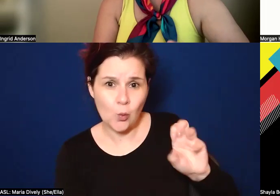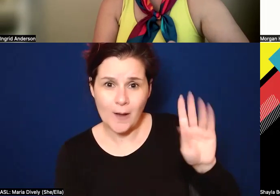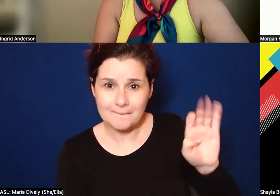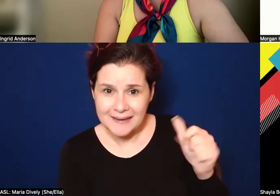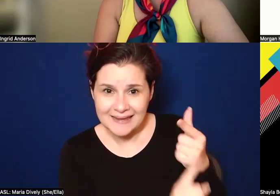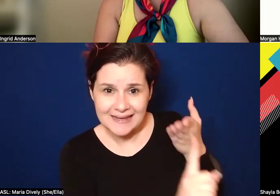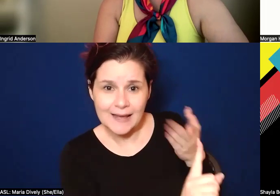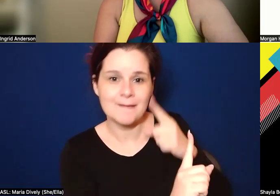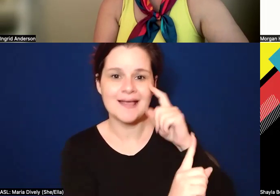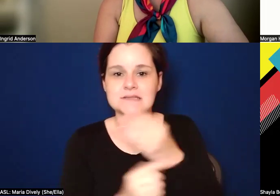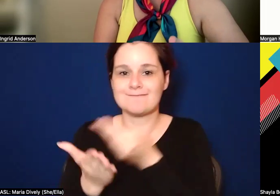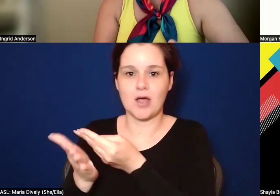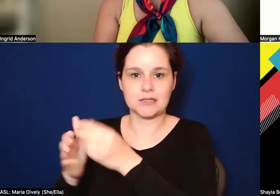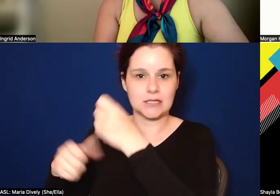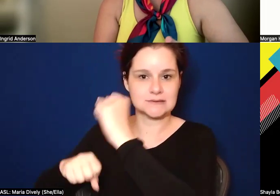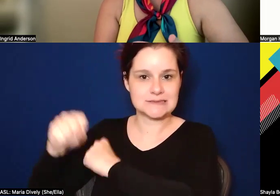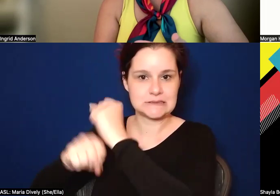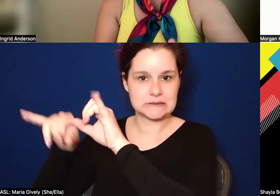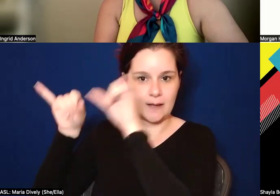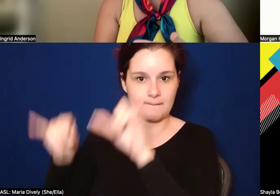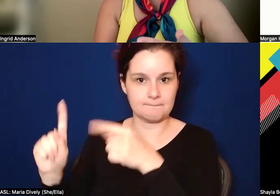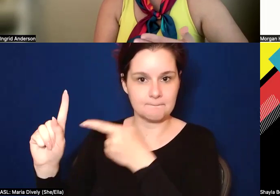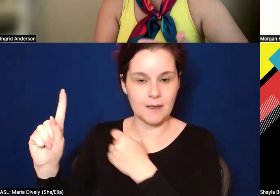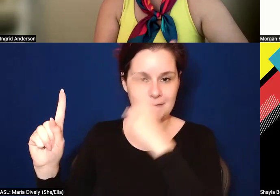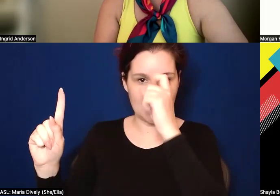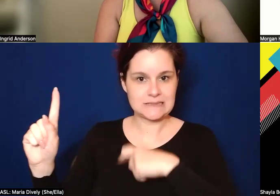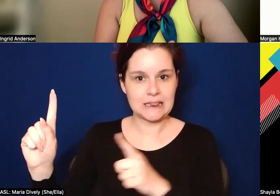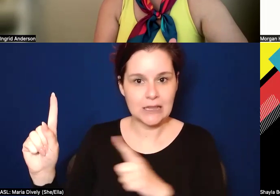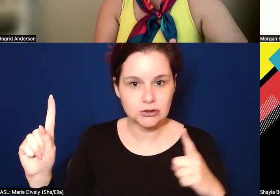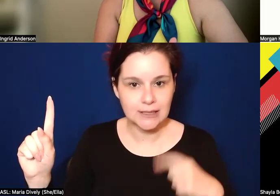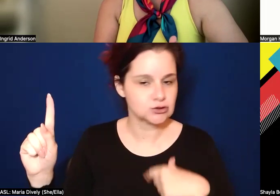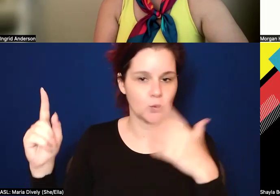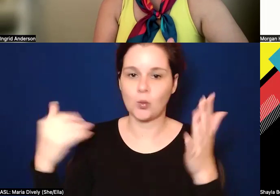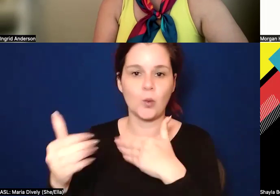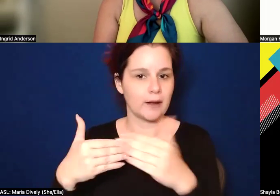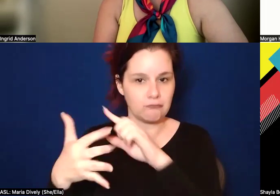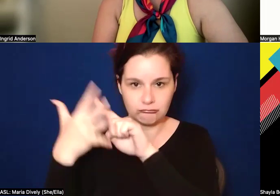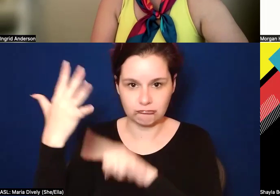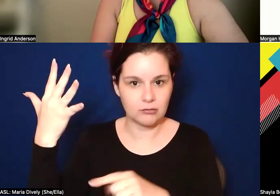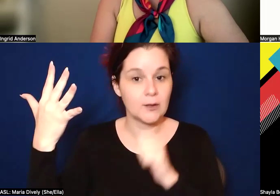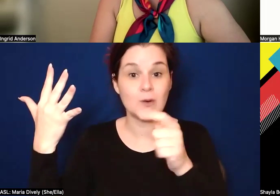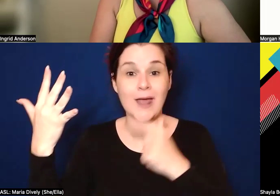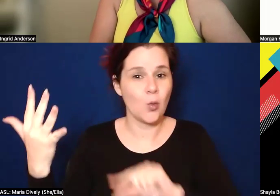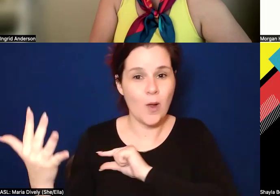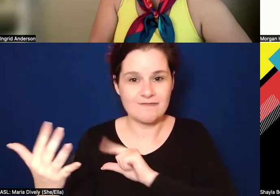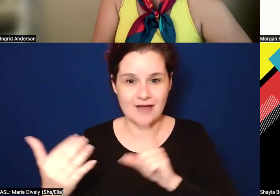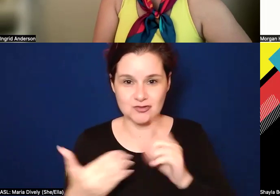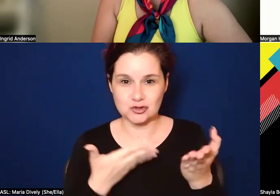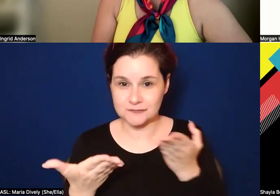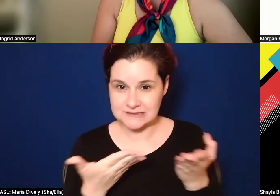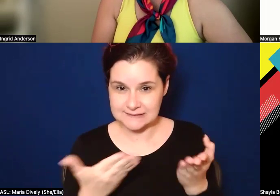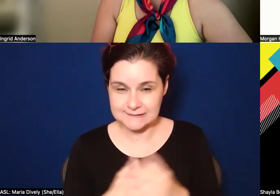because of this funding structure, you know, because of this legislation, et cetera, you do not qualify for these services.